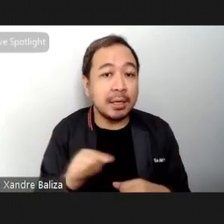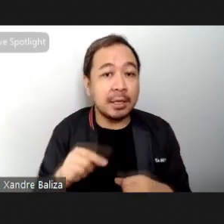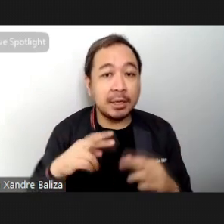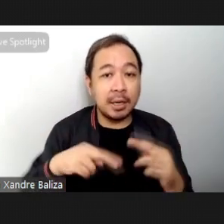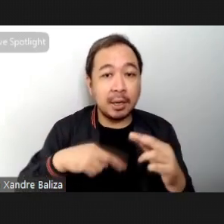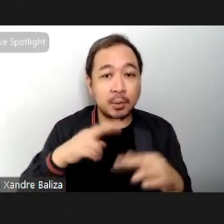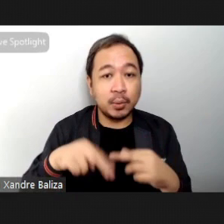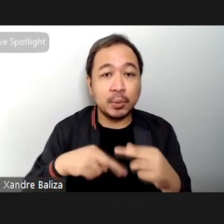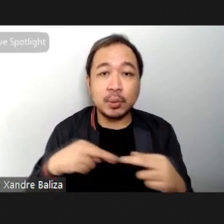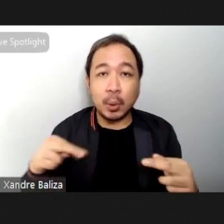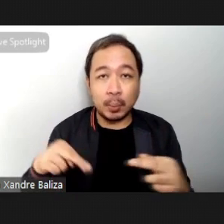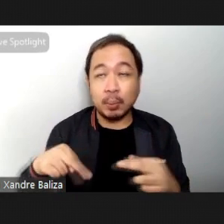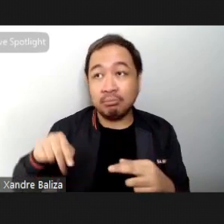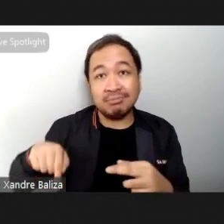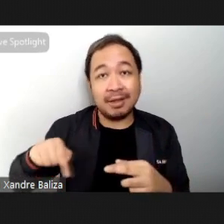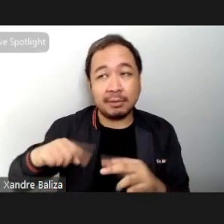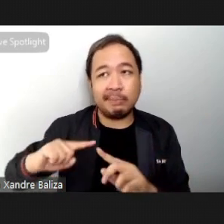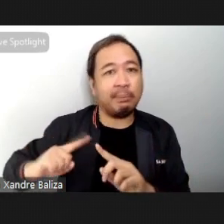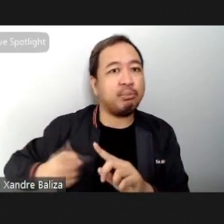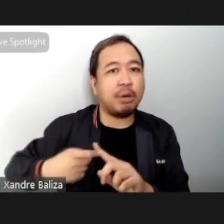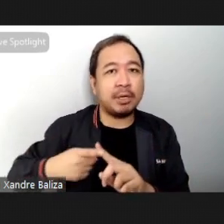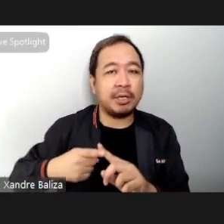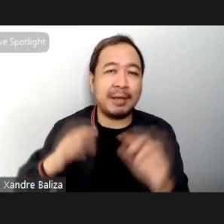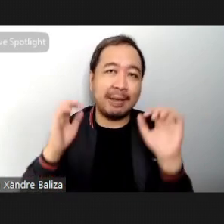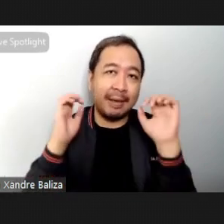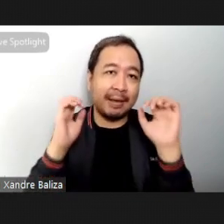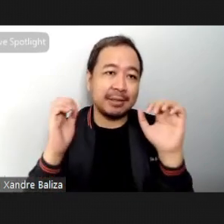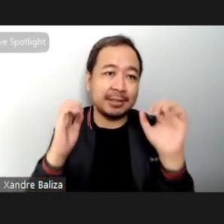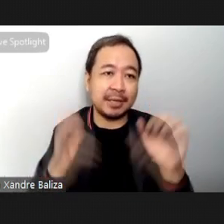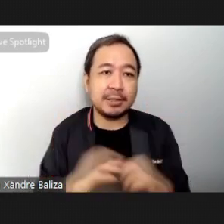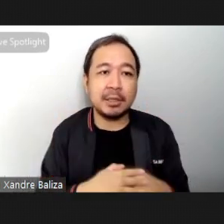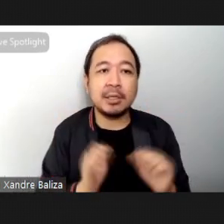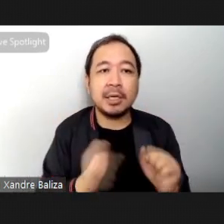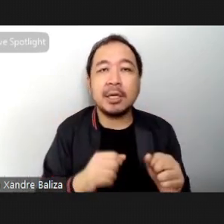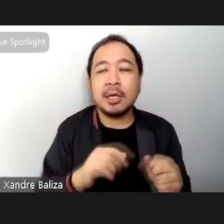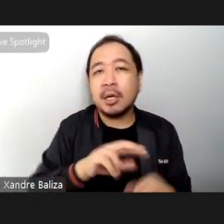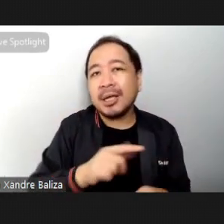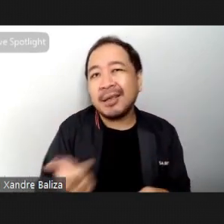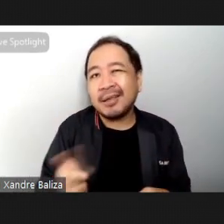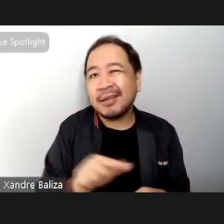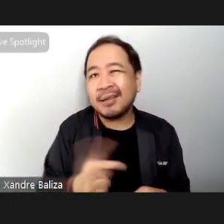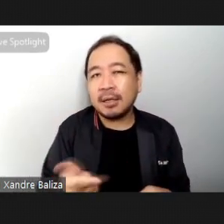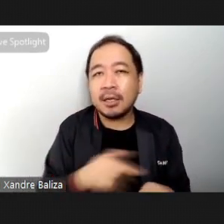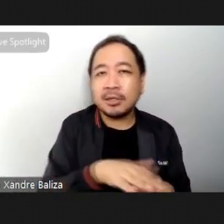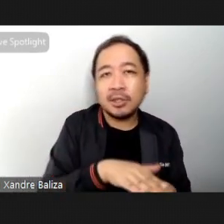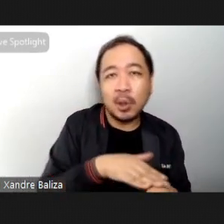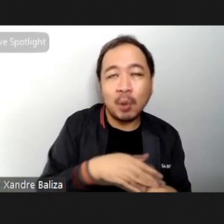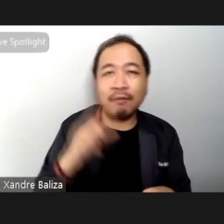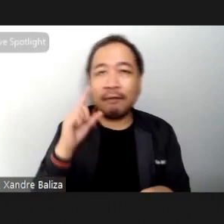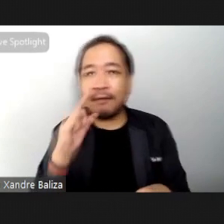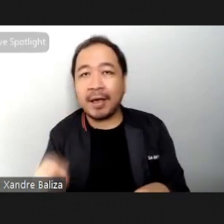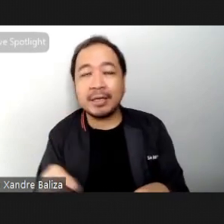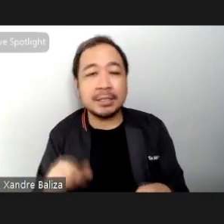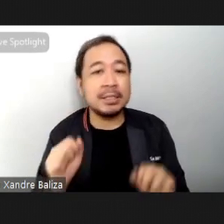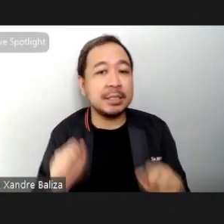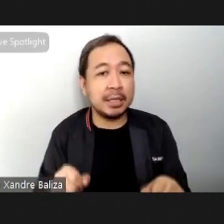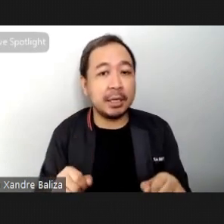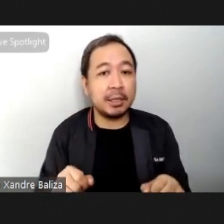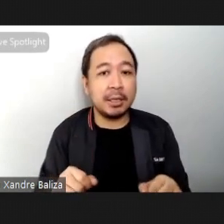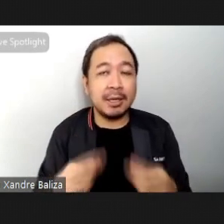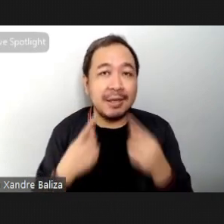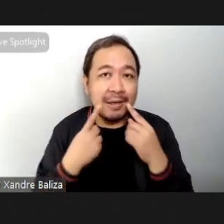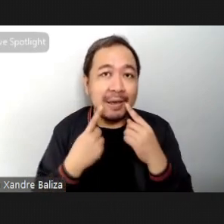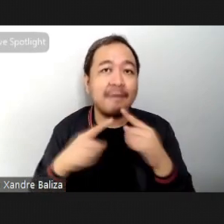the main workout when you can alternate between slow and easy intervals with fast and hard it becomes a really effective